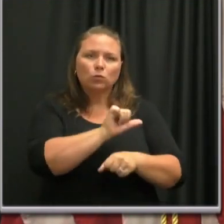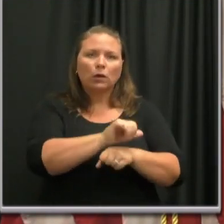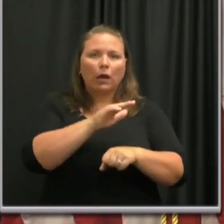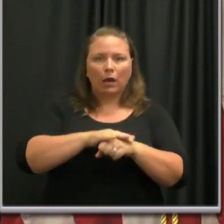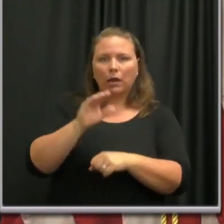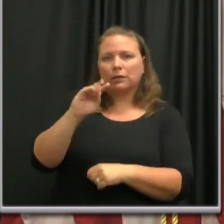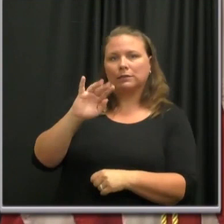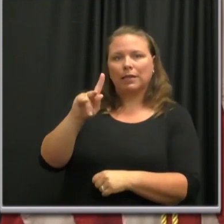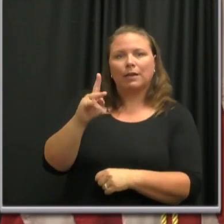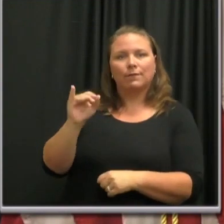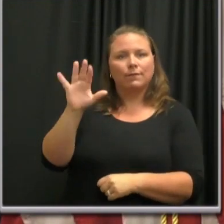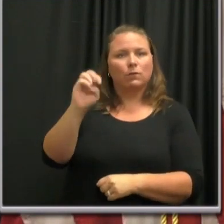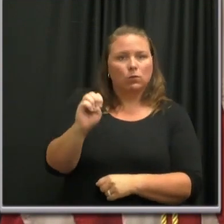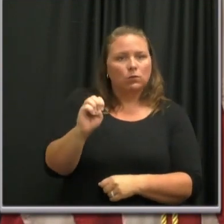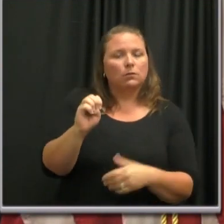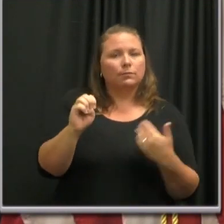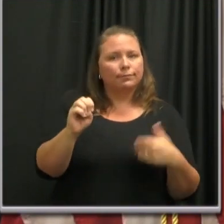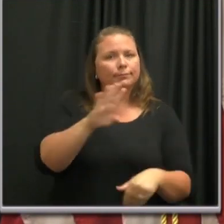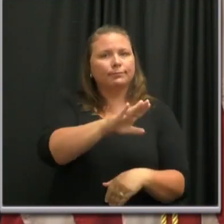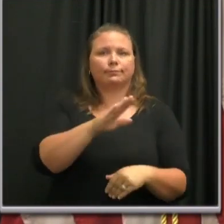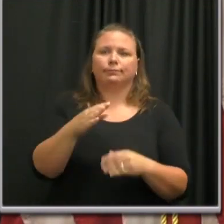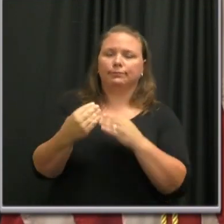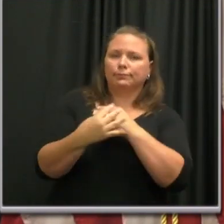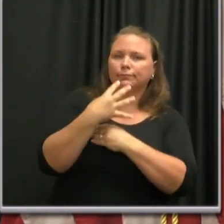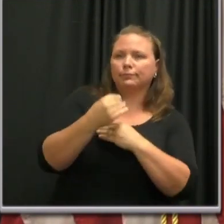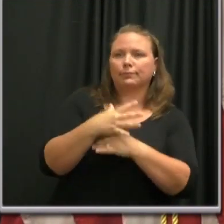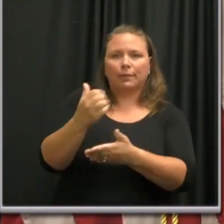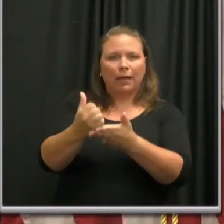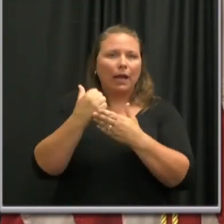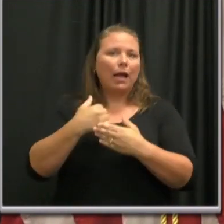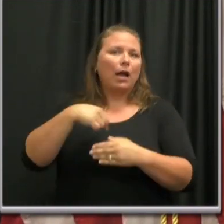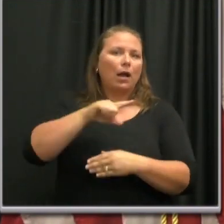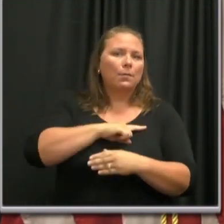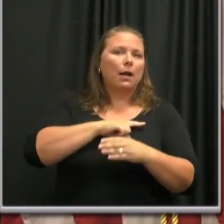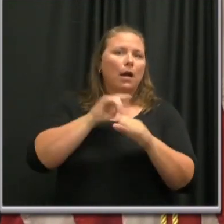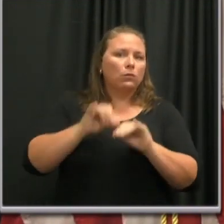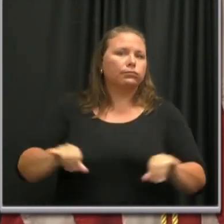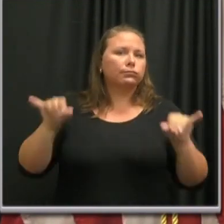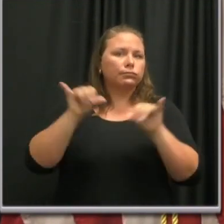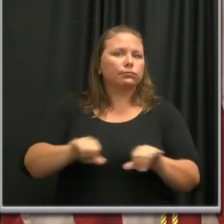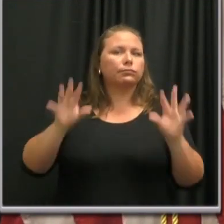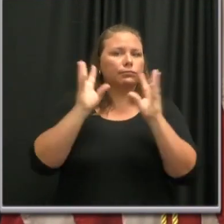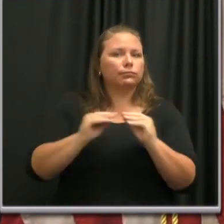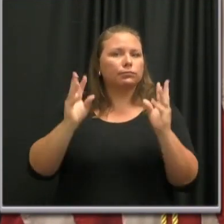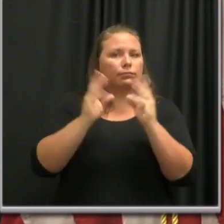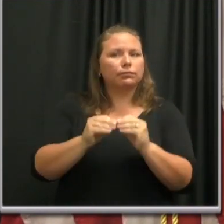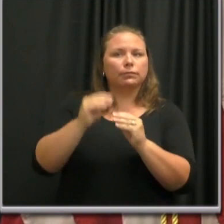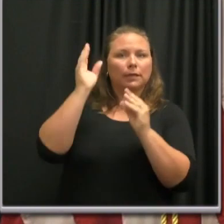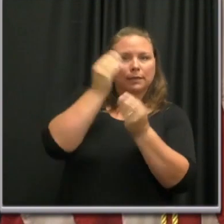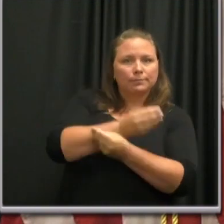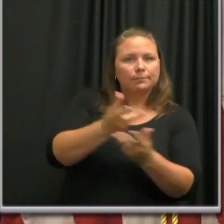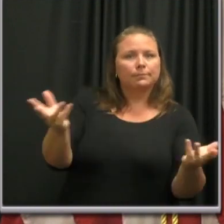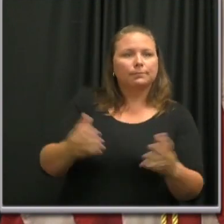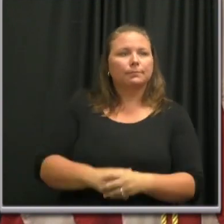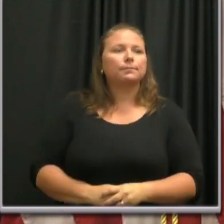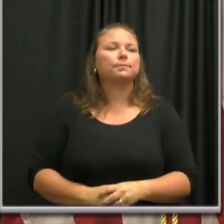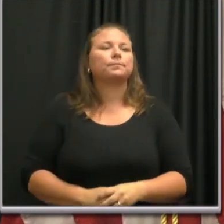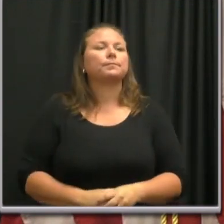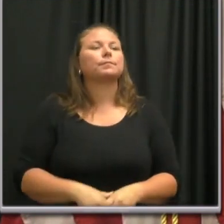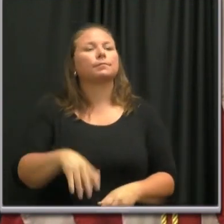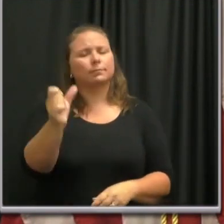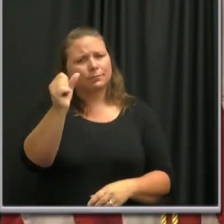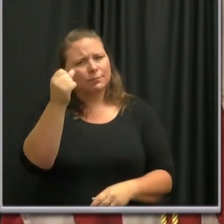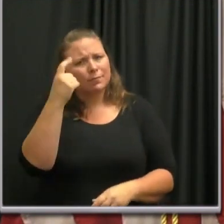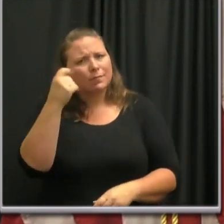Metro Coronavirus Task Force and his counsel as part of our regularly scheduled COVID updates. While we are